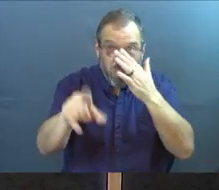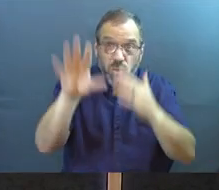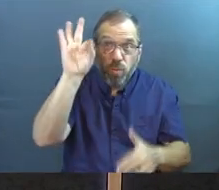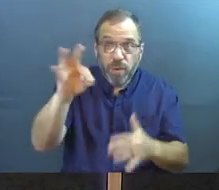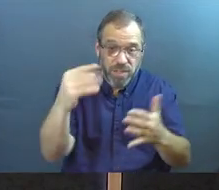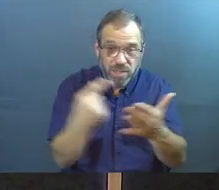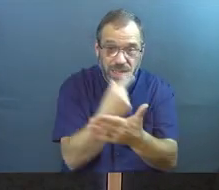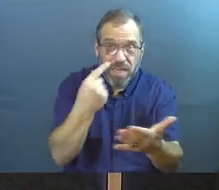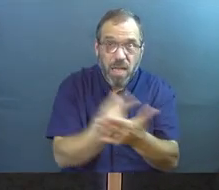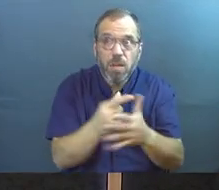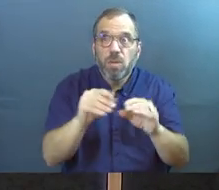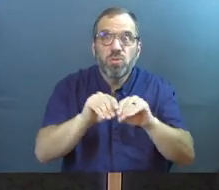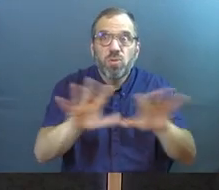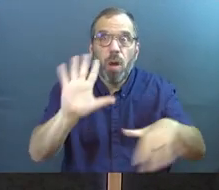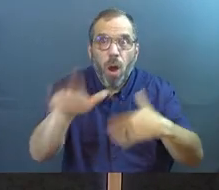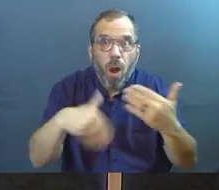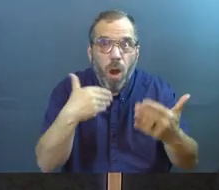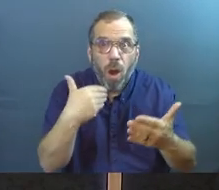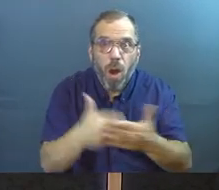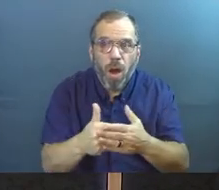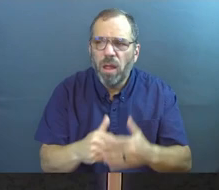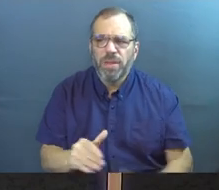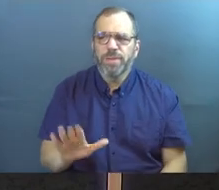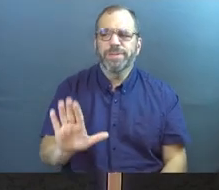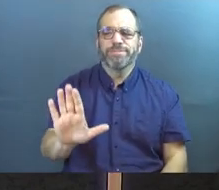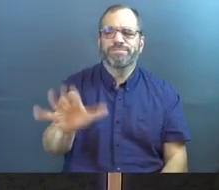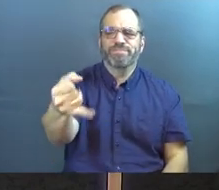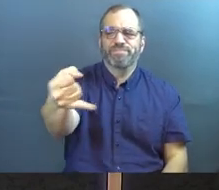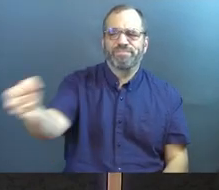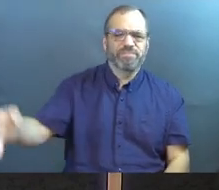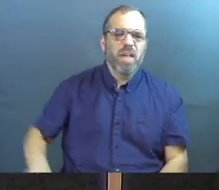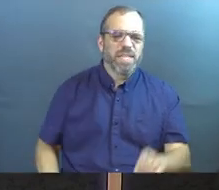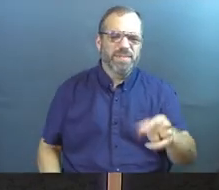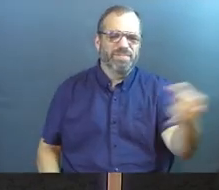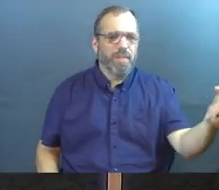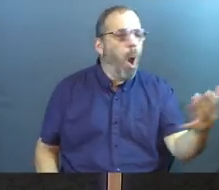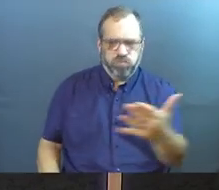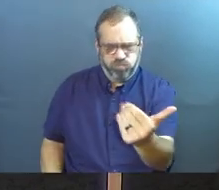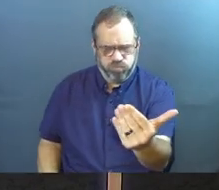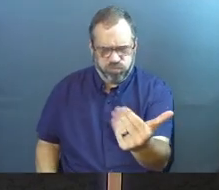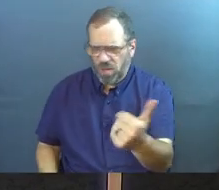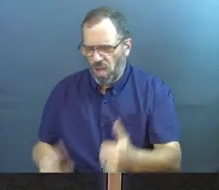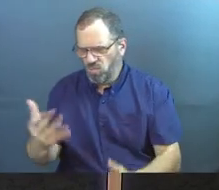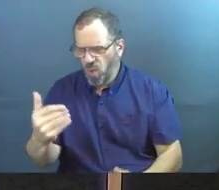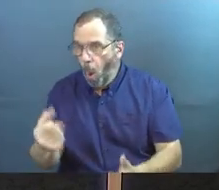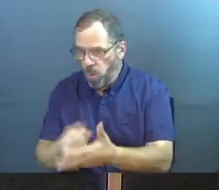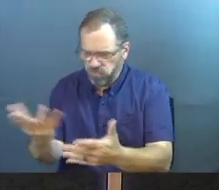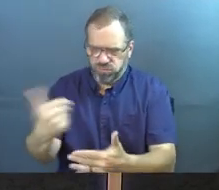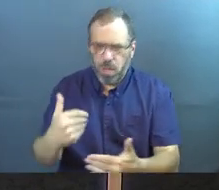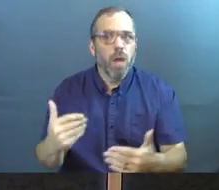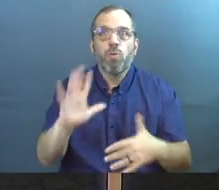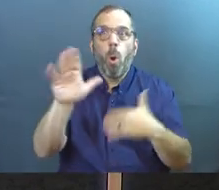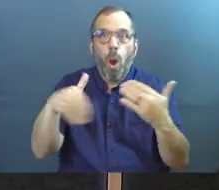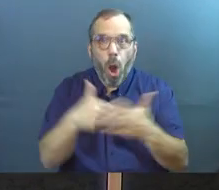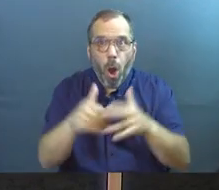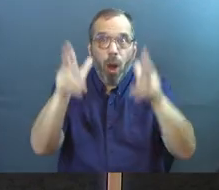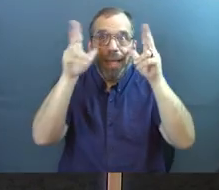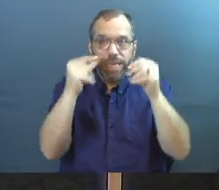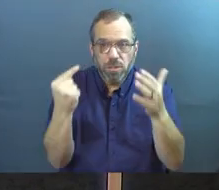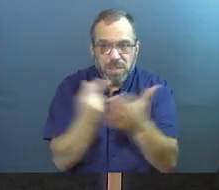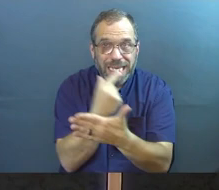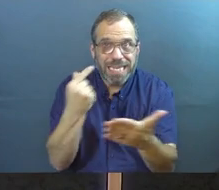gospel, you speak it to everyone. And you don't shut anybody out. And God doesn't shut anybody out. Everybody gets their